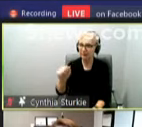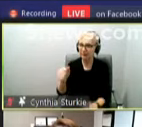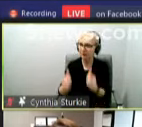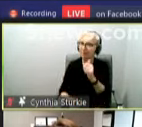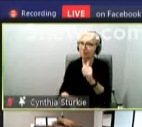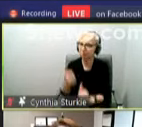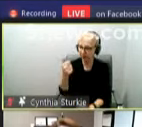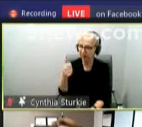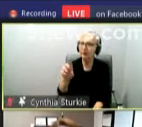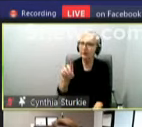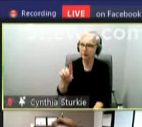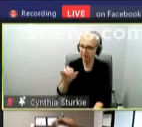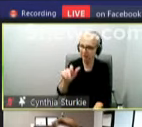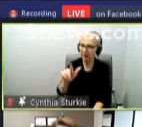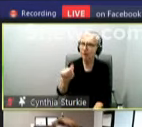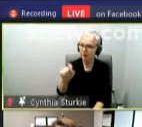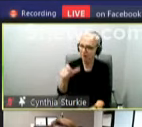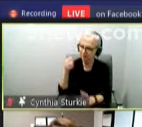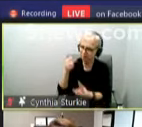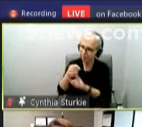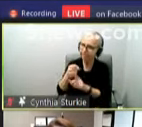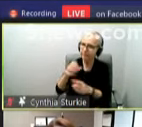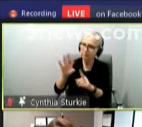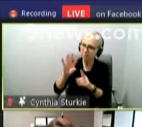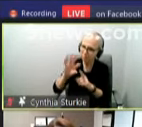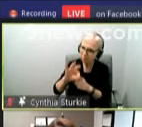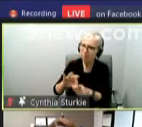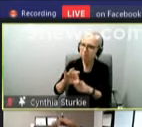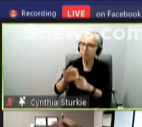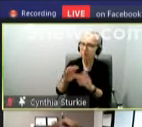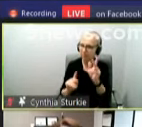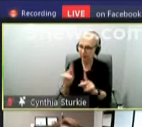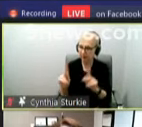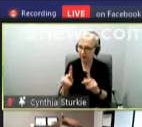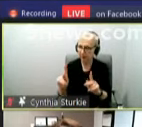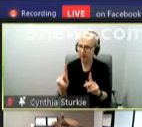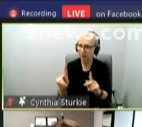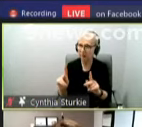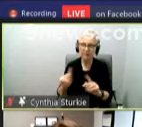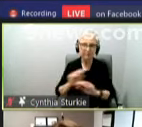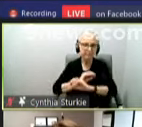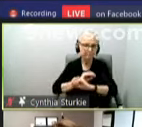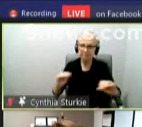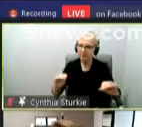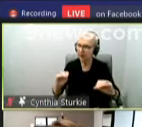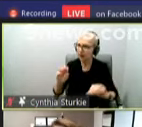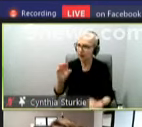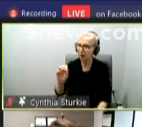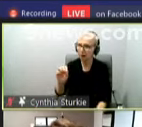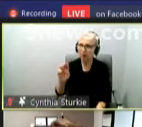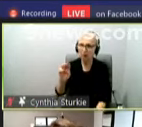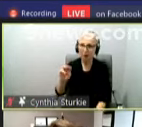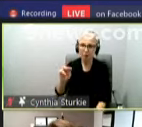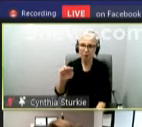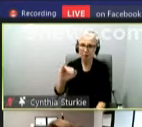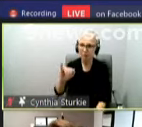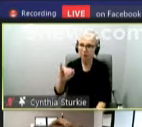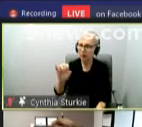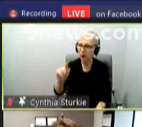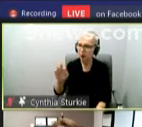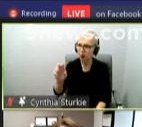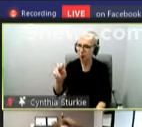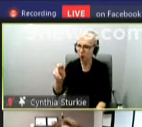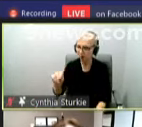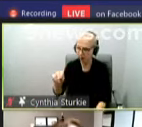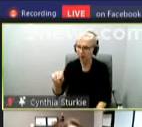private labs are capable of detecting this variant through our whole genome sequencing. And as I mentioned, this Omicron variant has the S-drop profile,